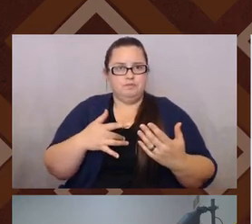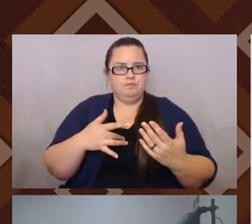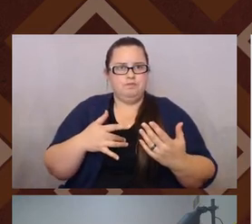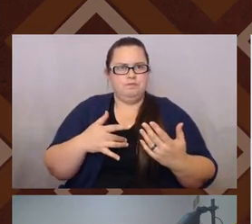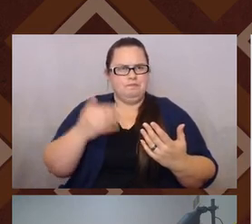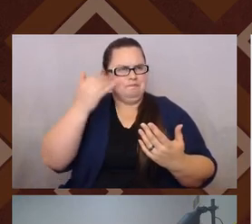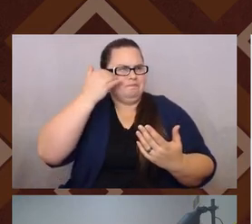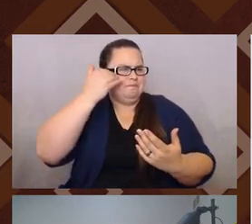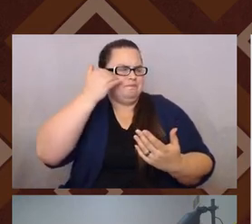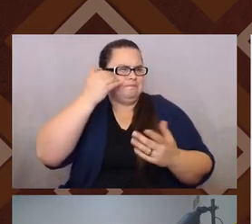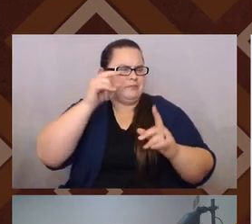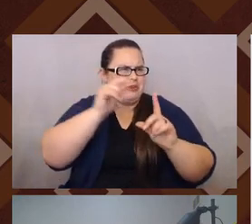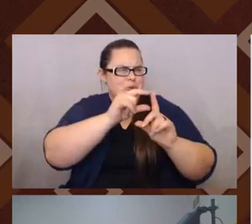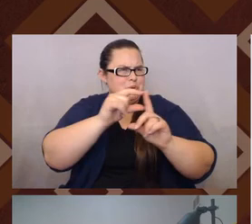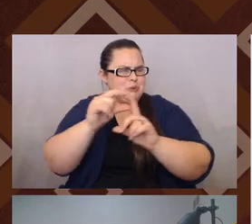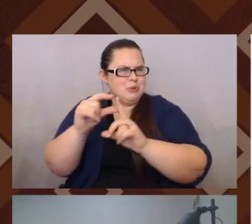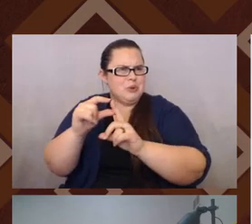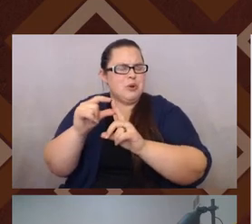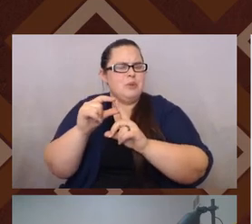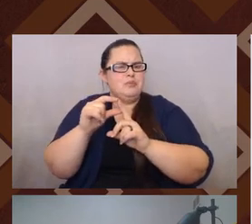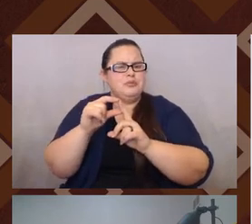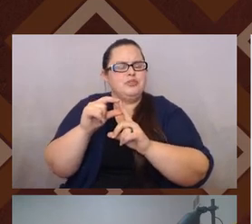having, um,